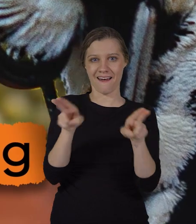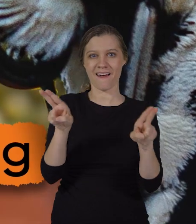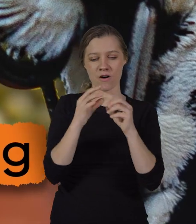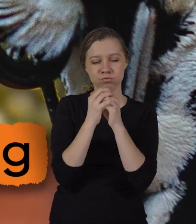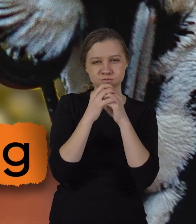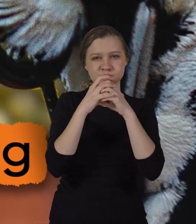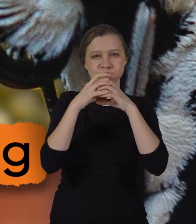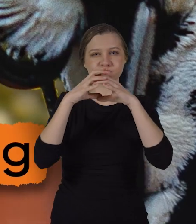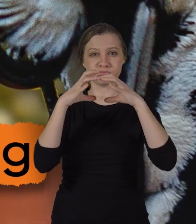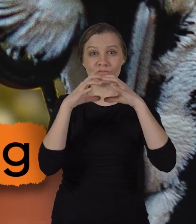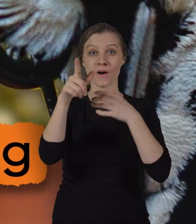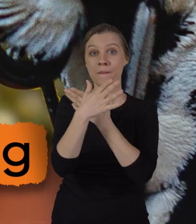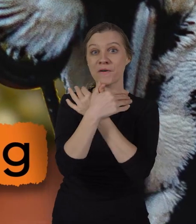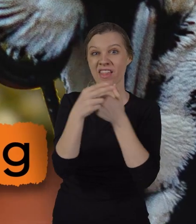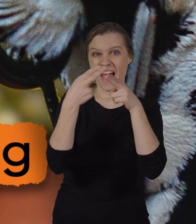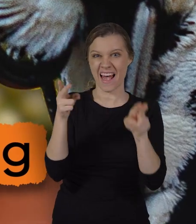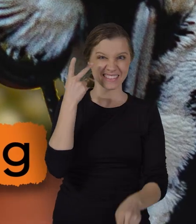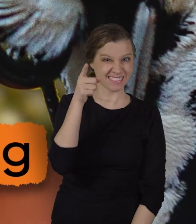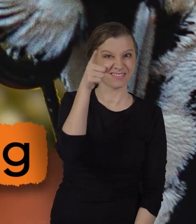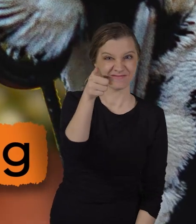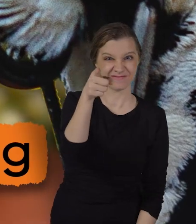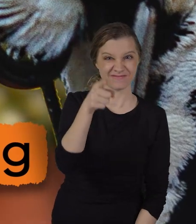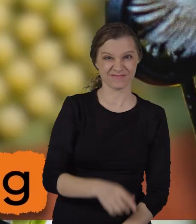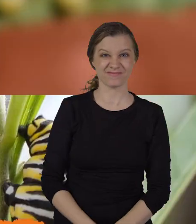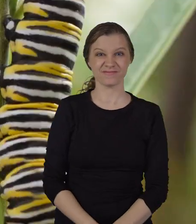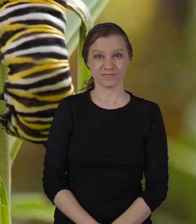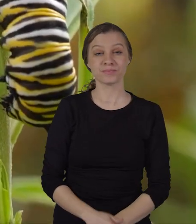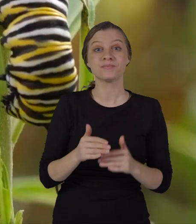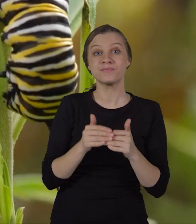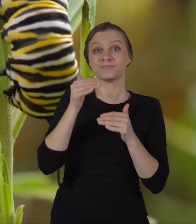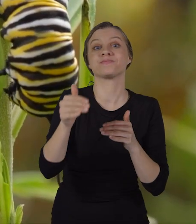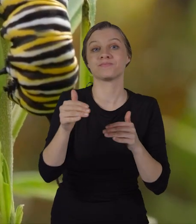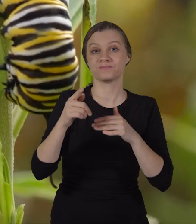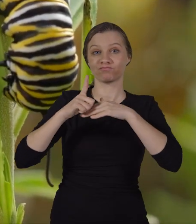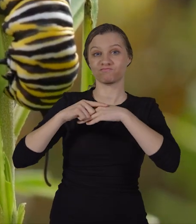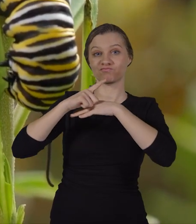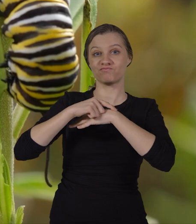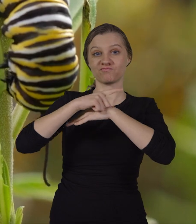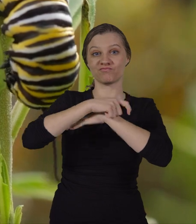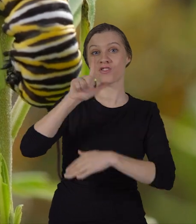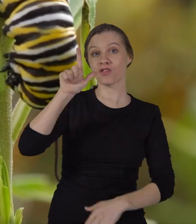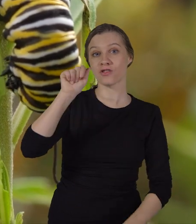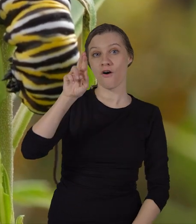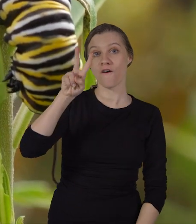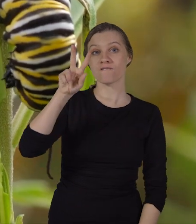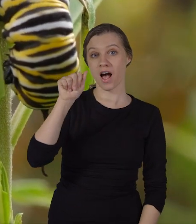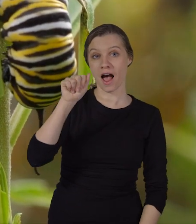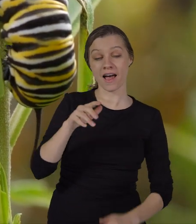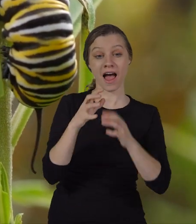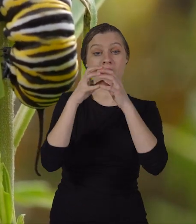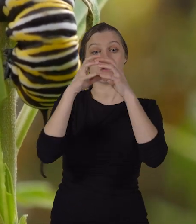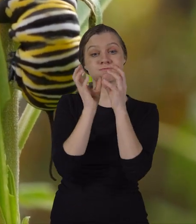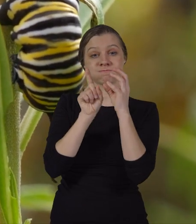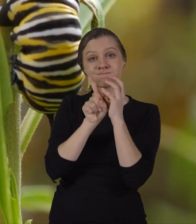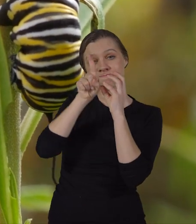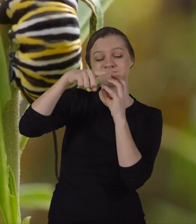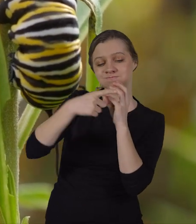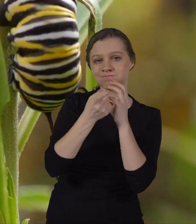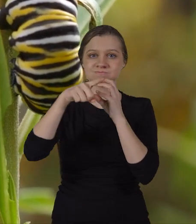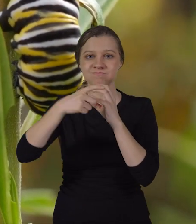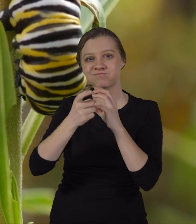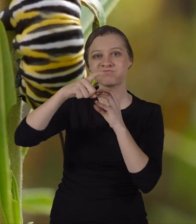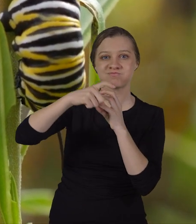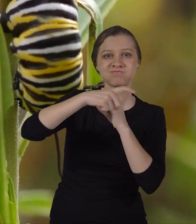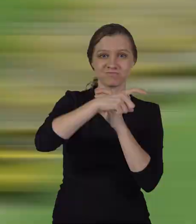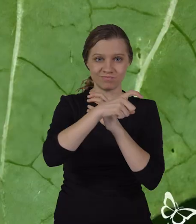inside the egg here is a butterfly egg next up is larva this stage happens when the